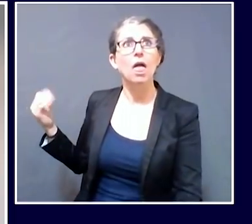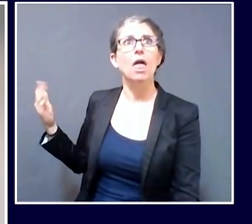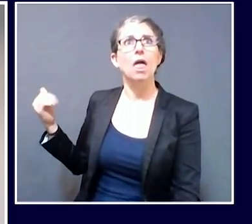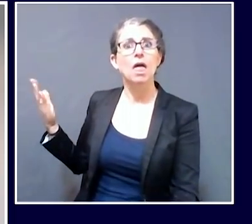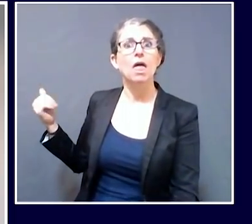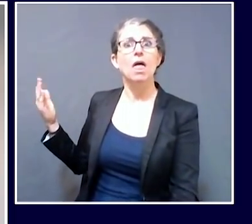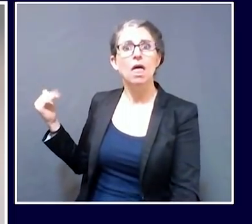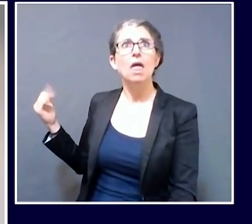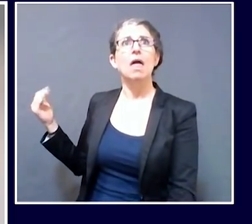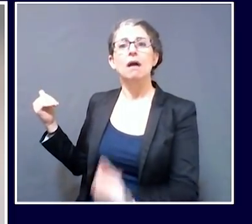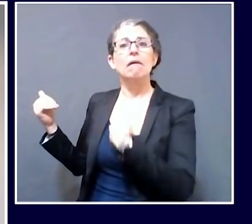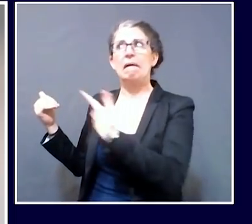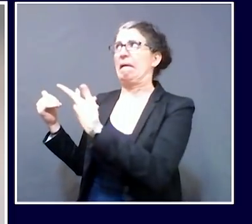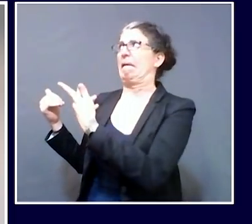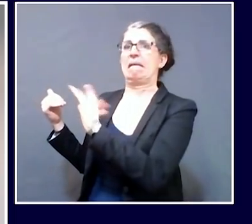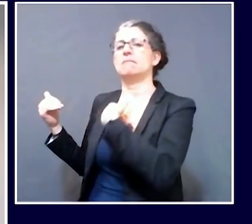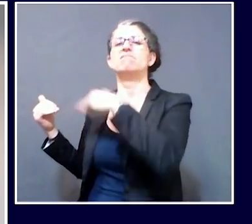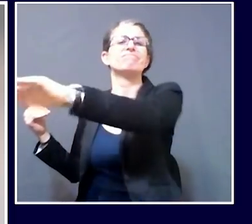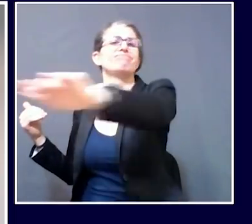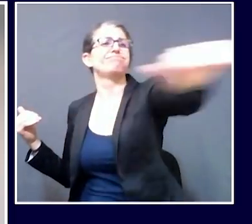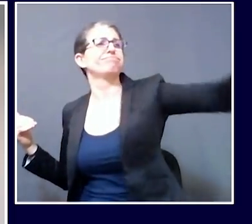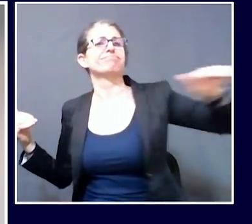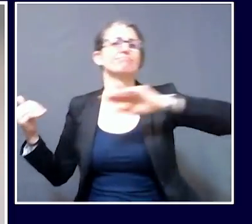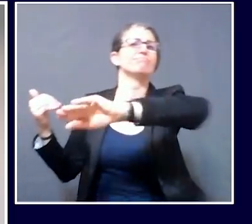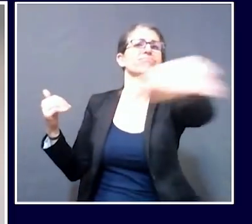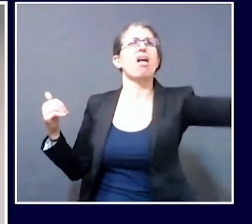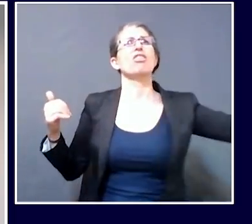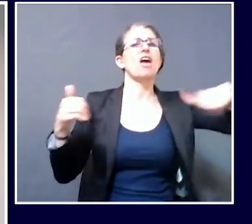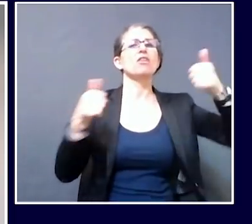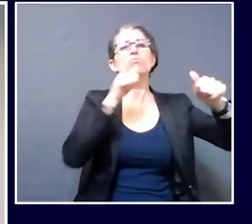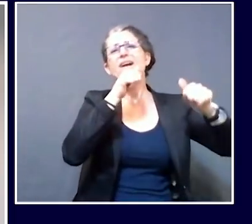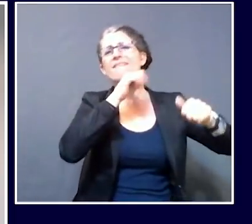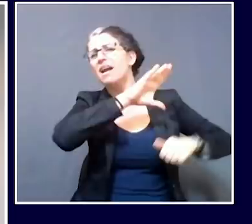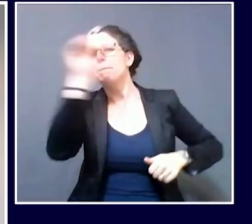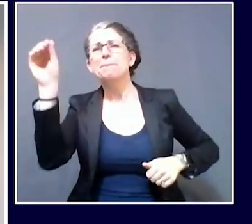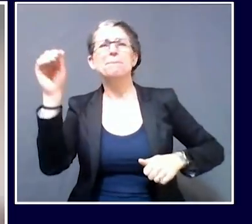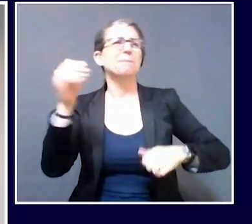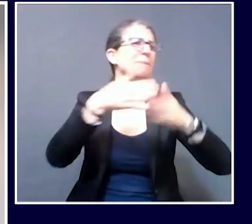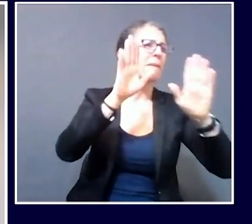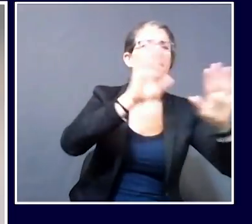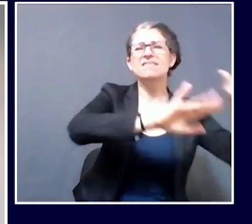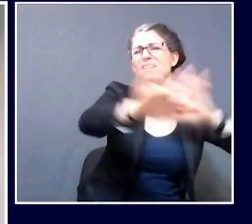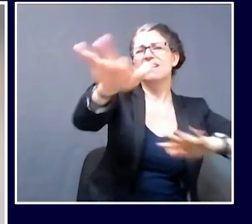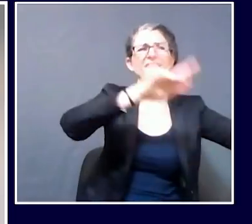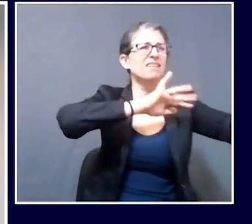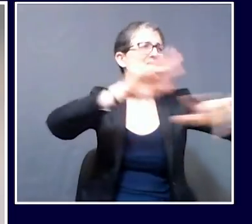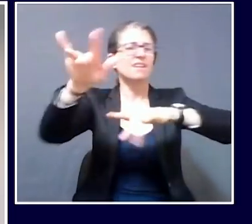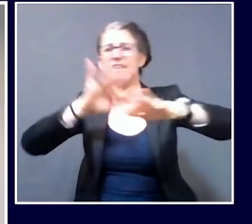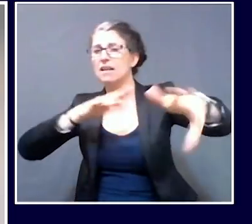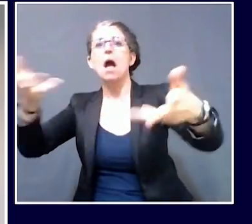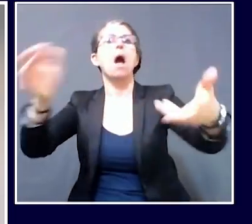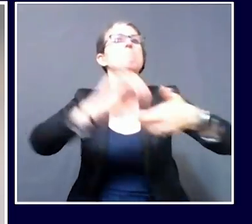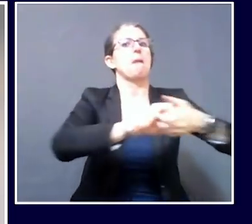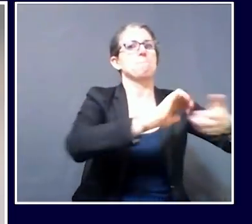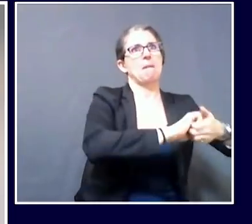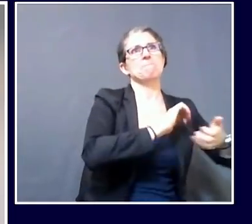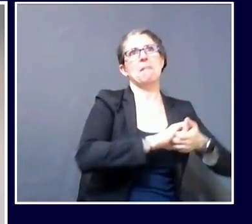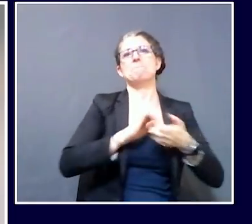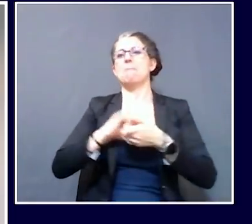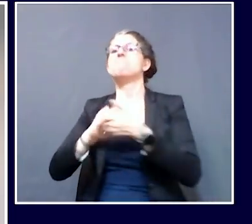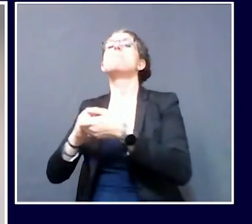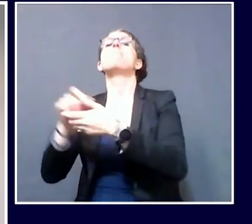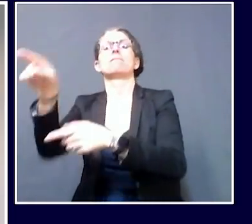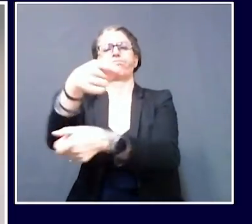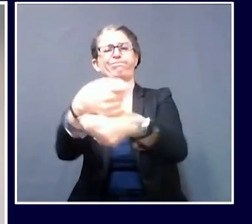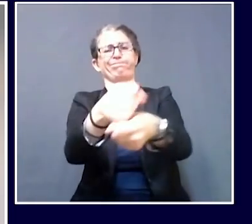IDEX means that our capacity to continue testing throughout the summer and into the fall and winter months should